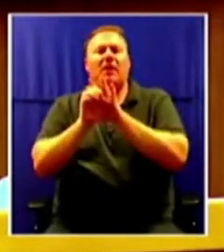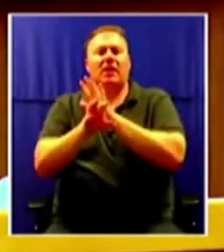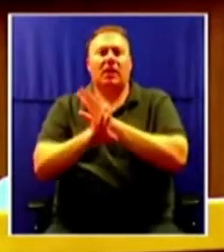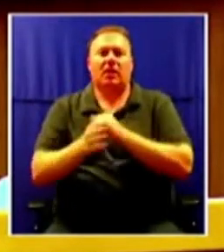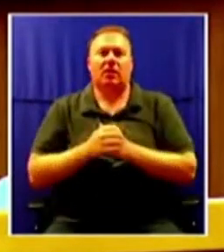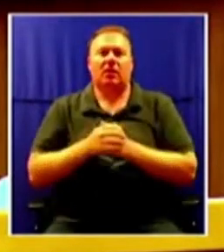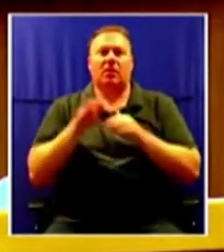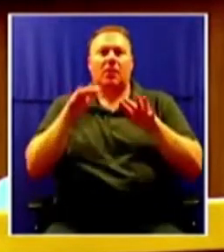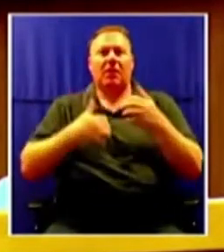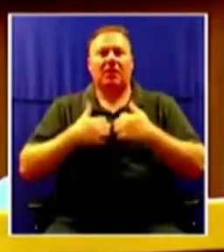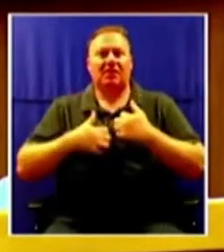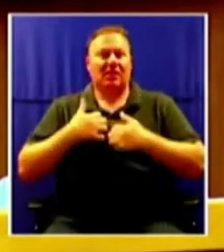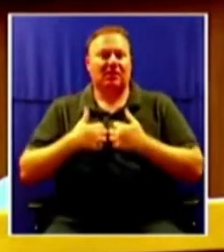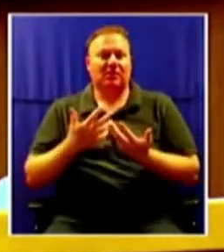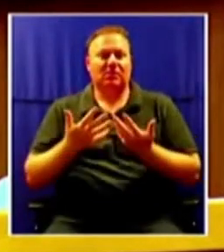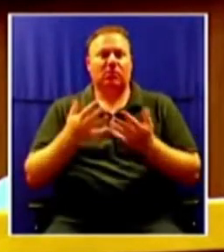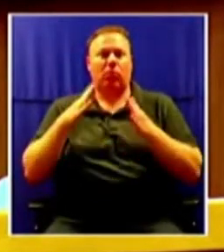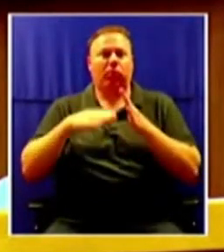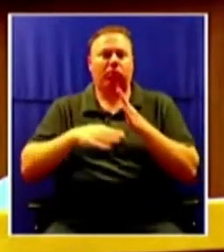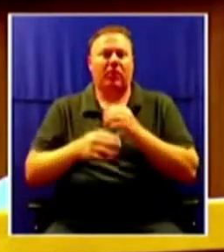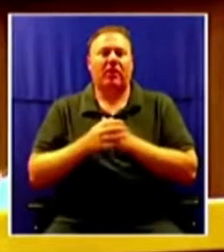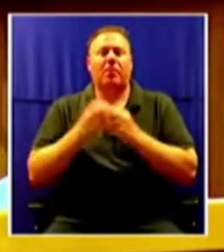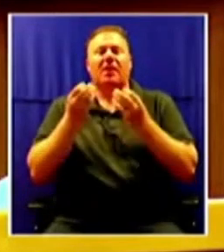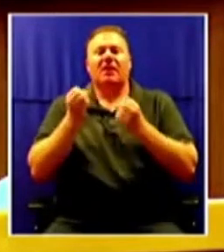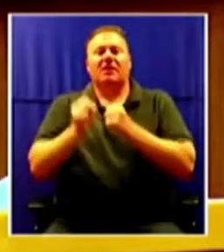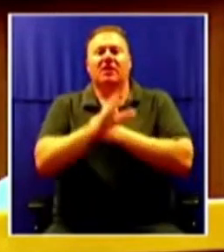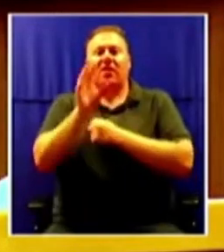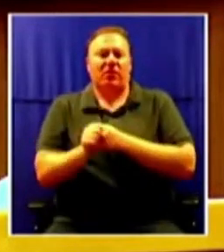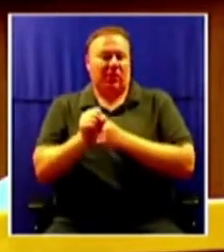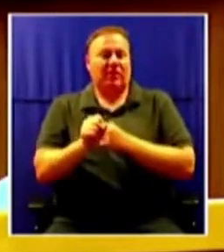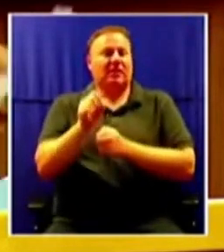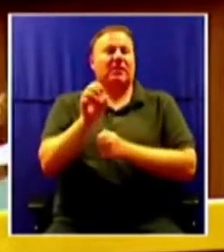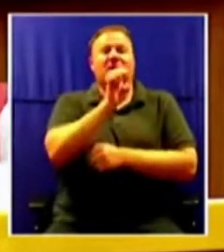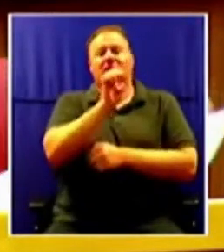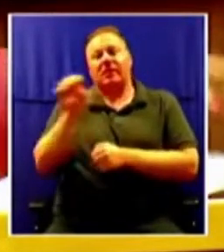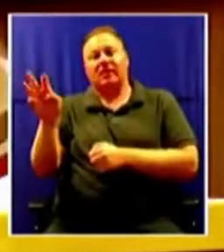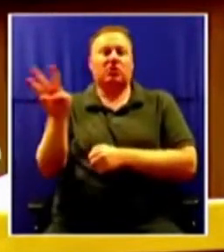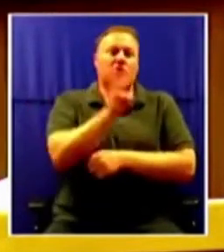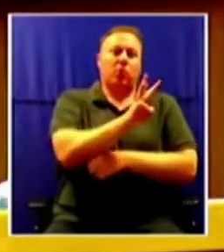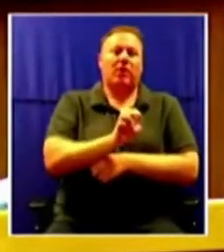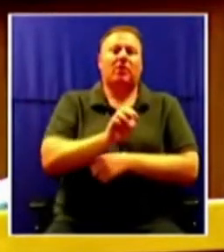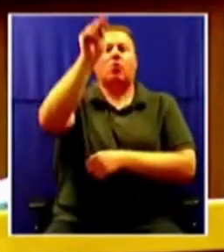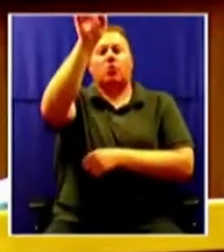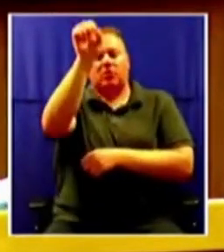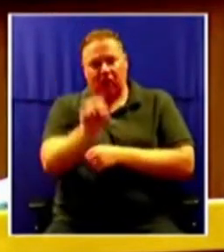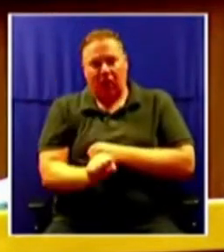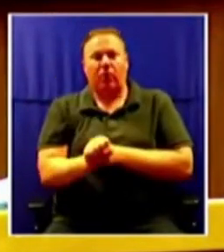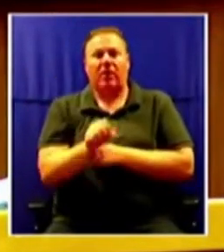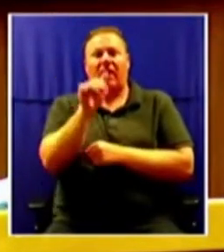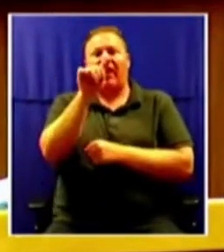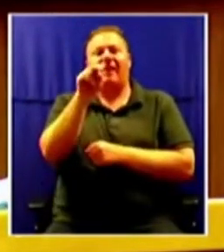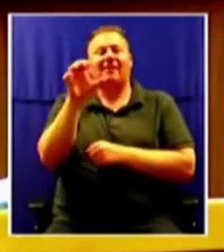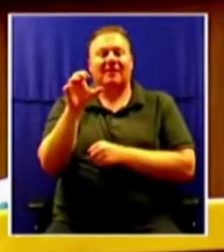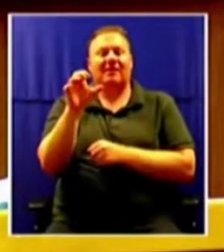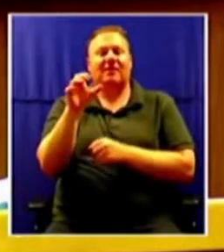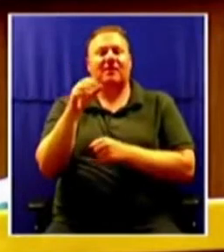Because, like many South Africans from east to west, north to south, living under ANC-led municipalities, they